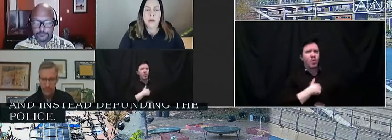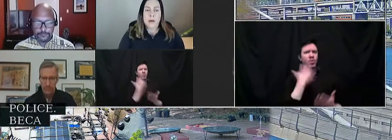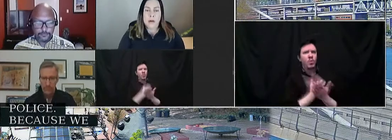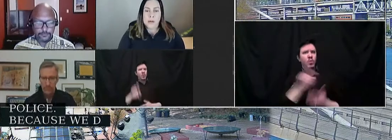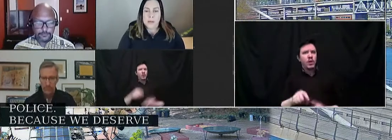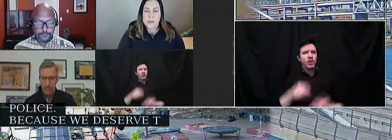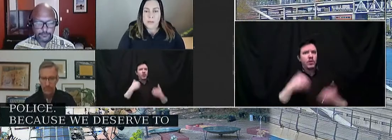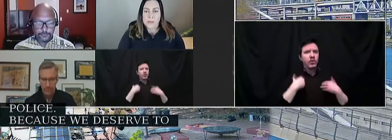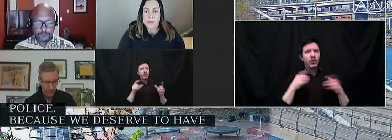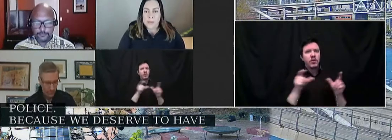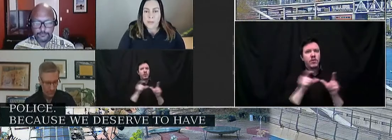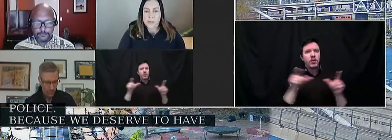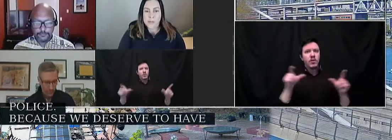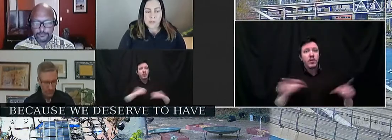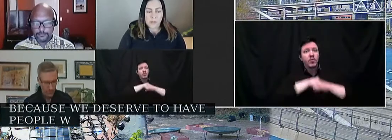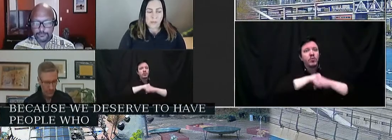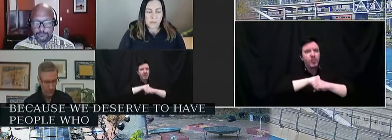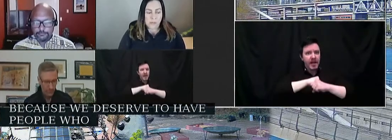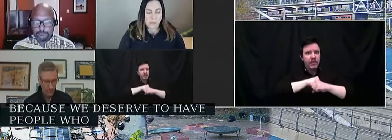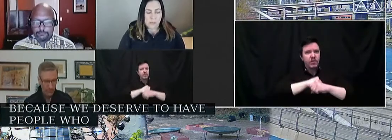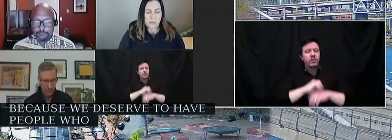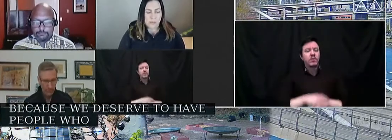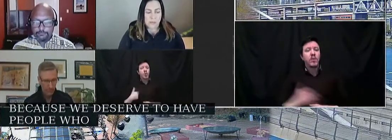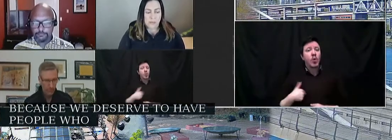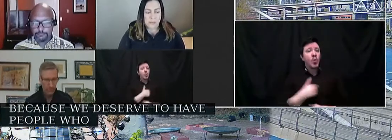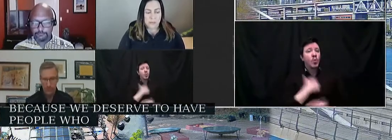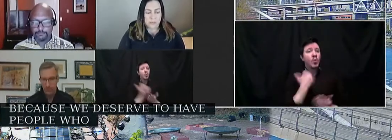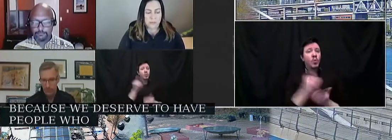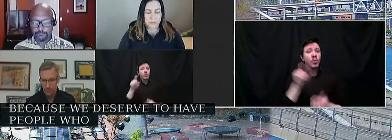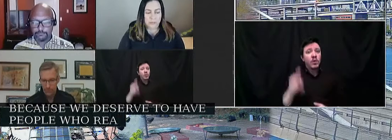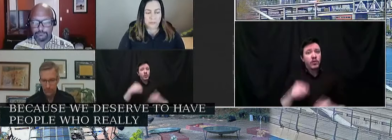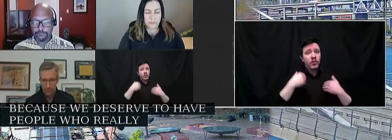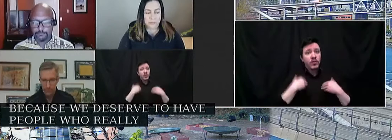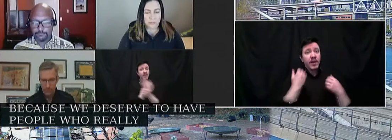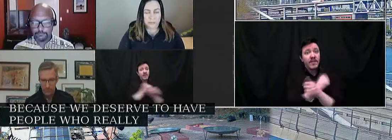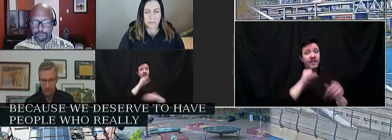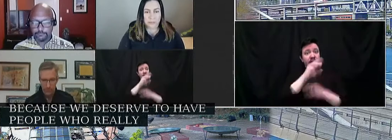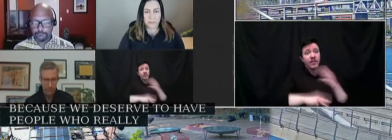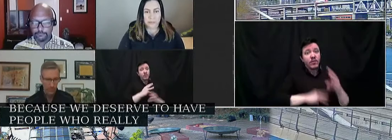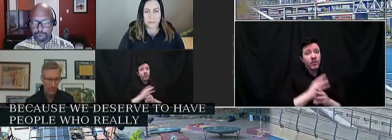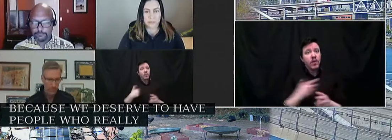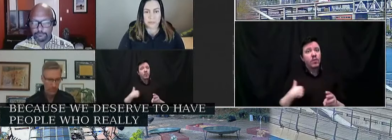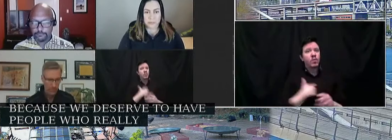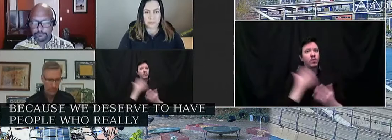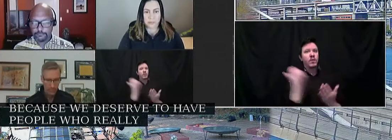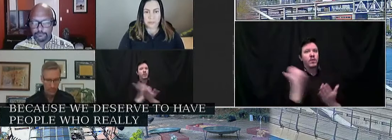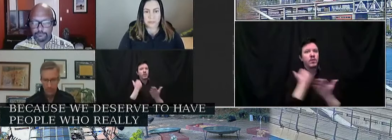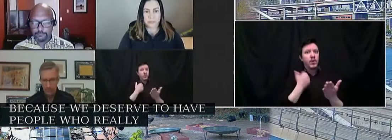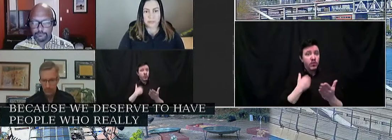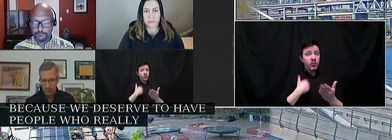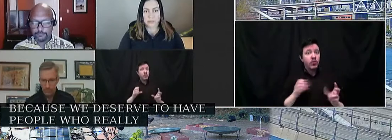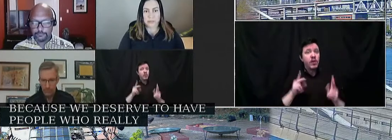people who really protect us. We deserve to have a safe world. We deserve a chance to live. Thank you.